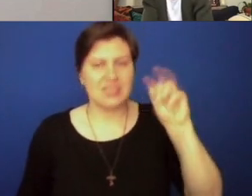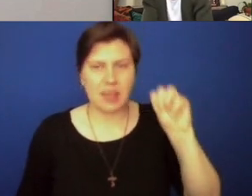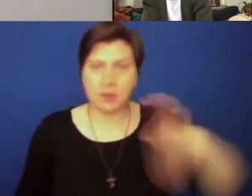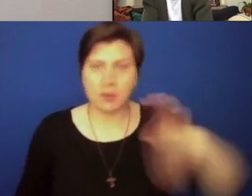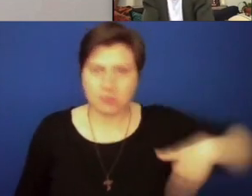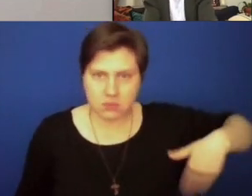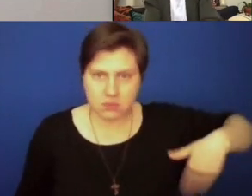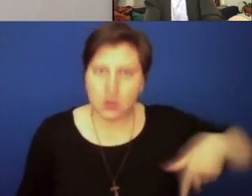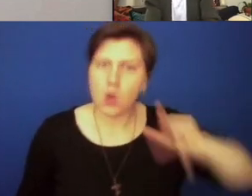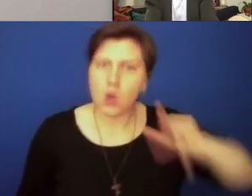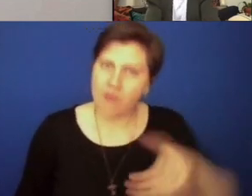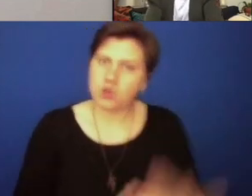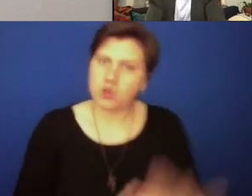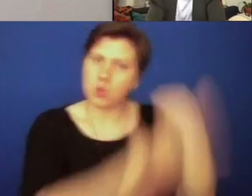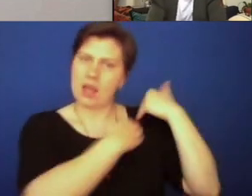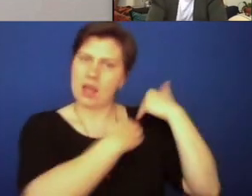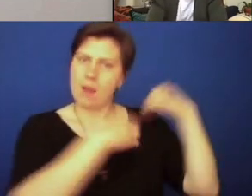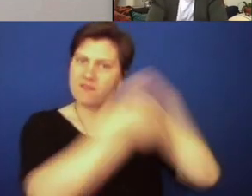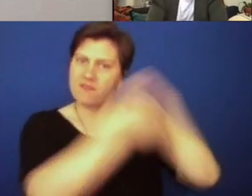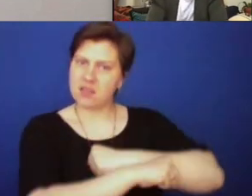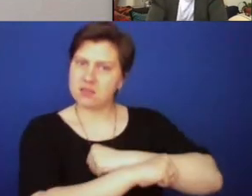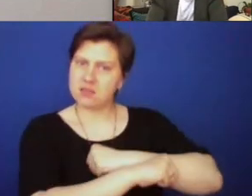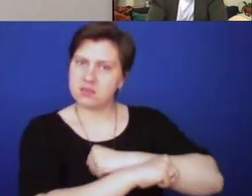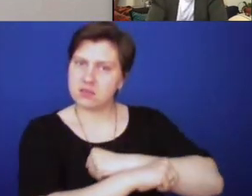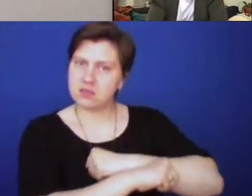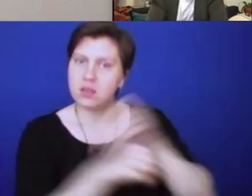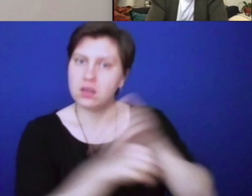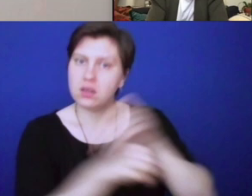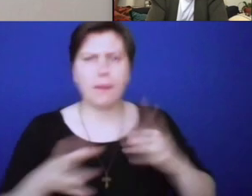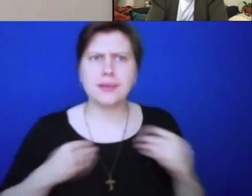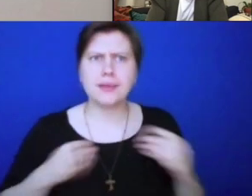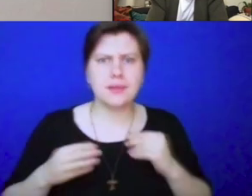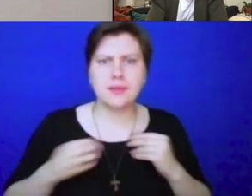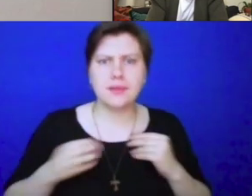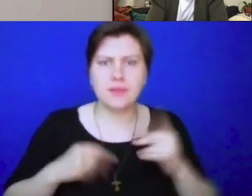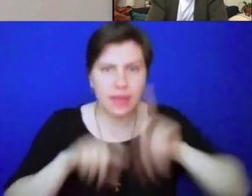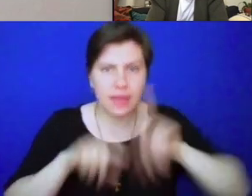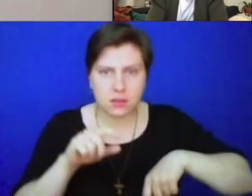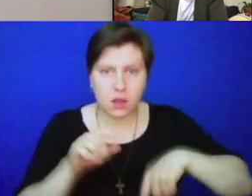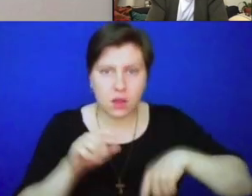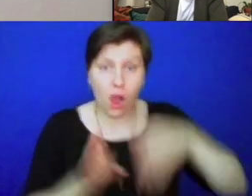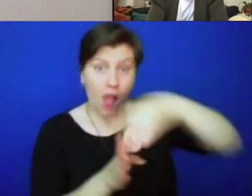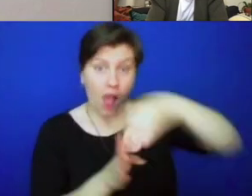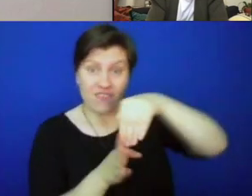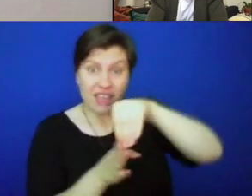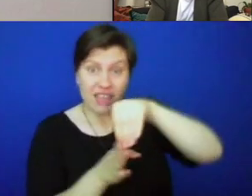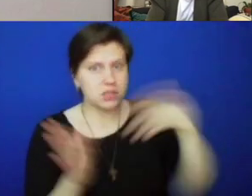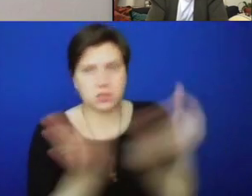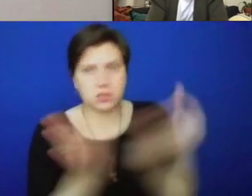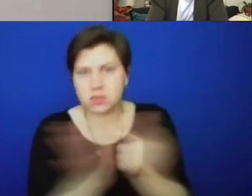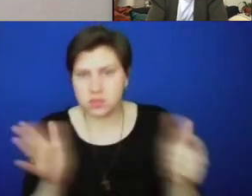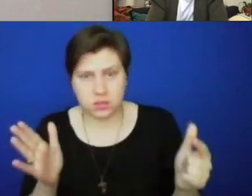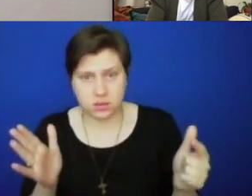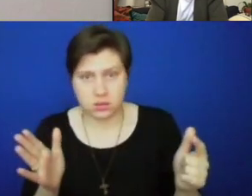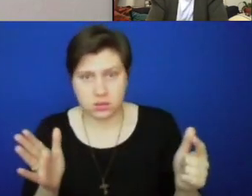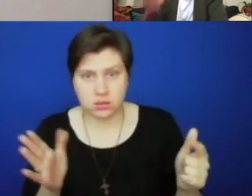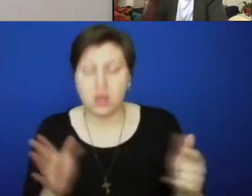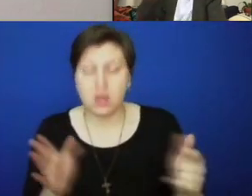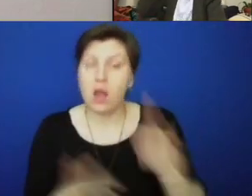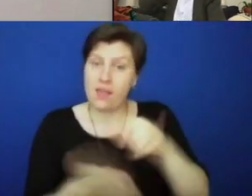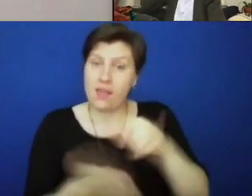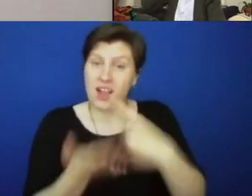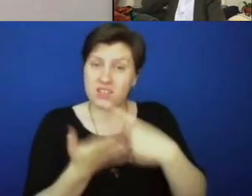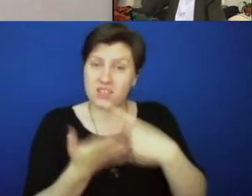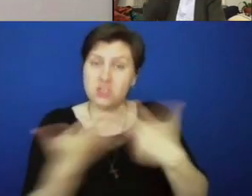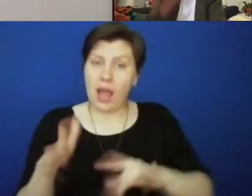have to take up that fight. You cannot be passive. And worse, you cannot be on the fence. And these conversations